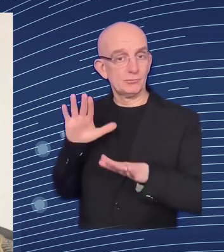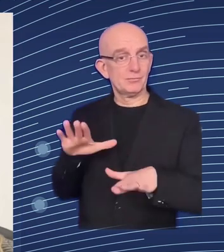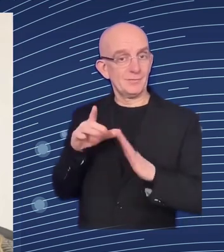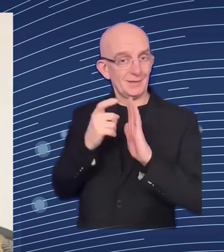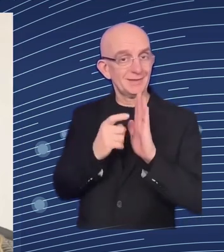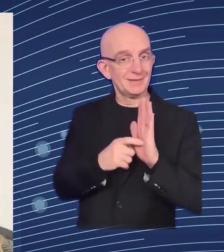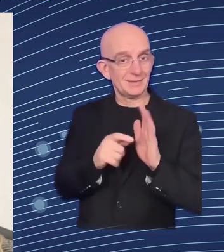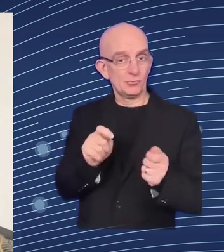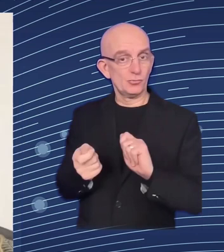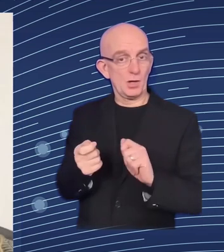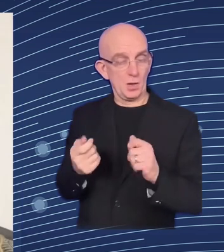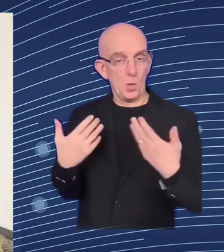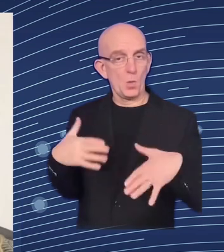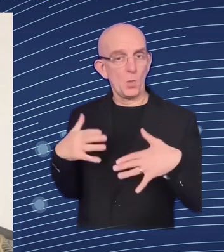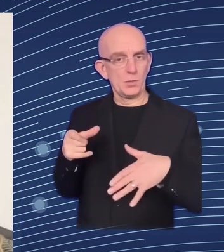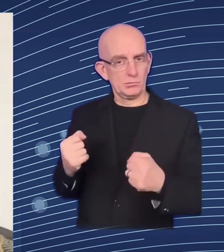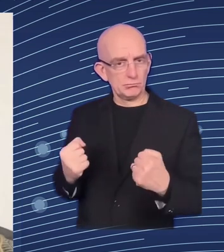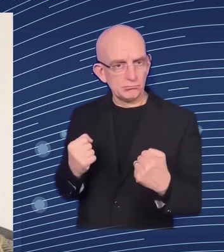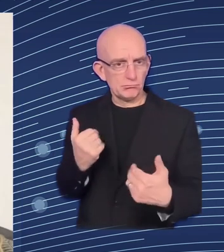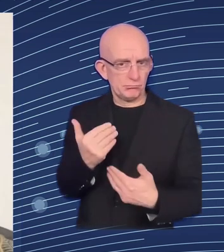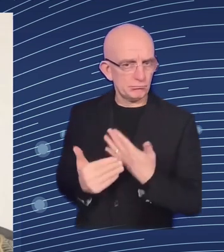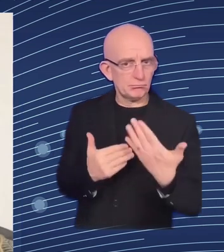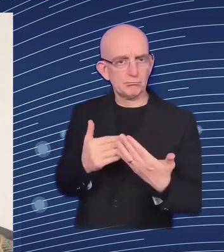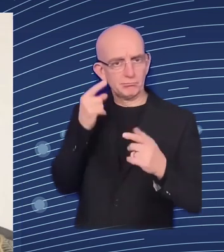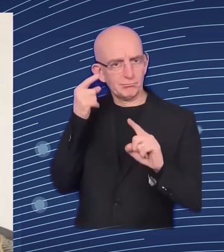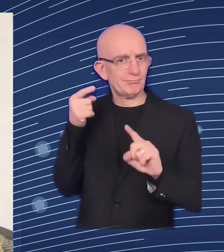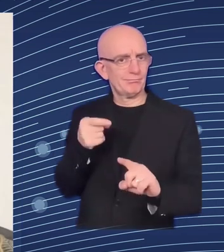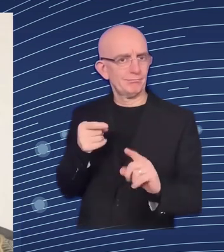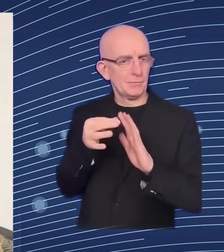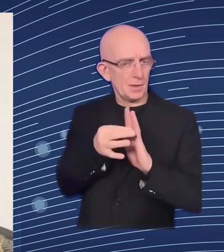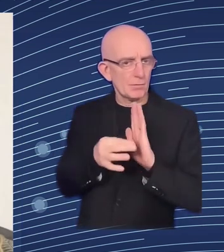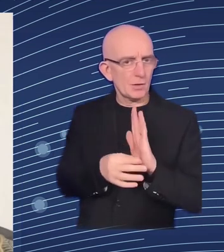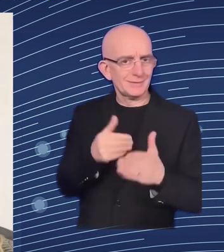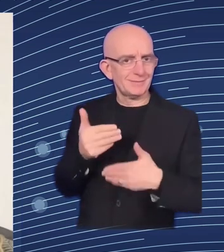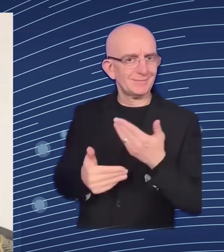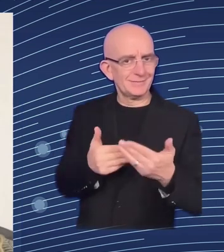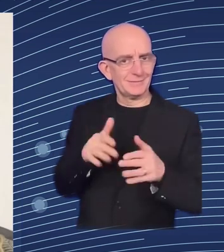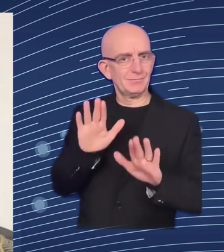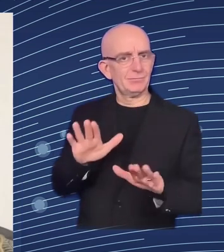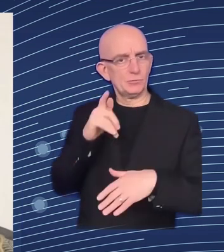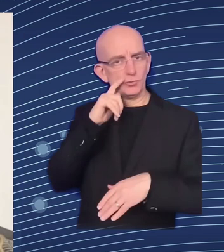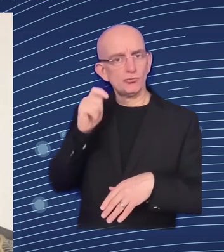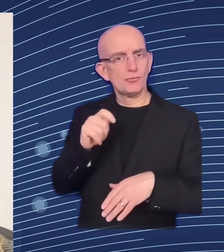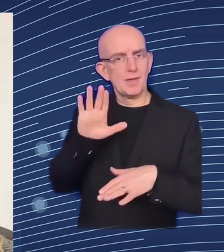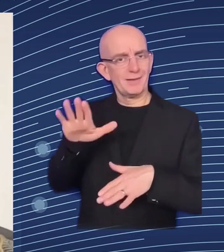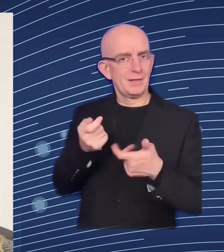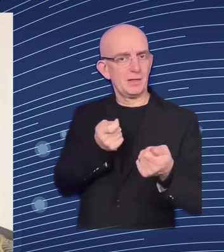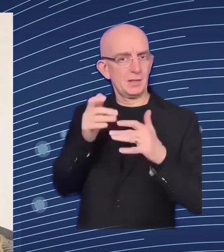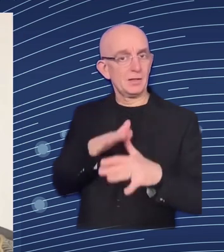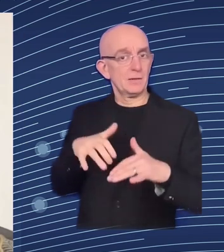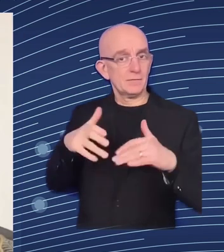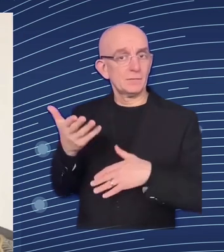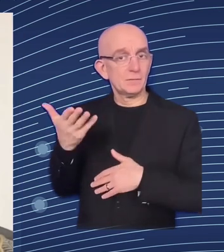uh maker in the ukrainian government and i think the cooperation in on that in that context is extremely